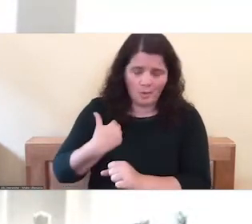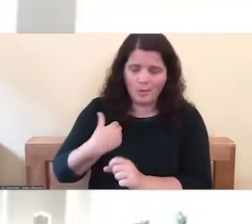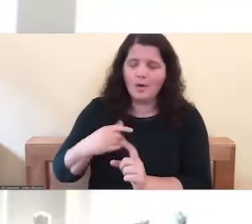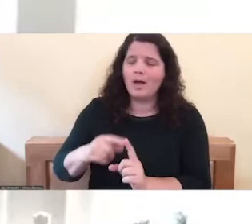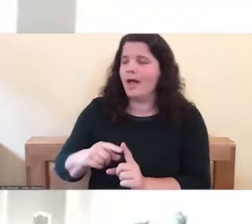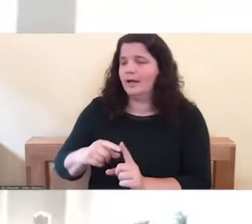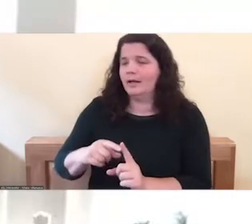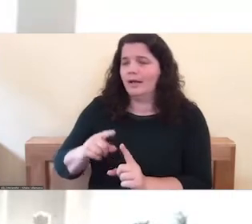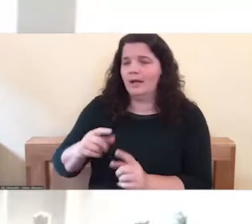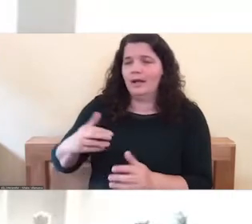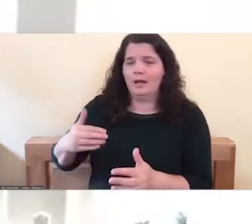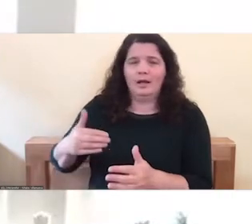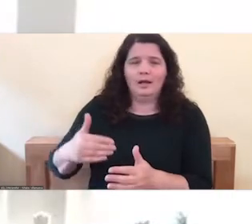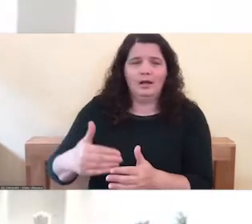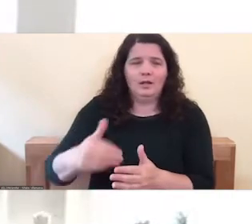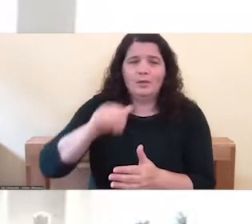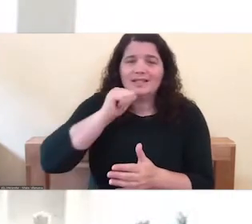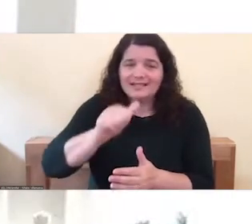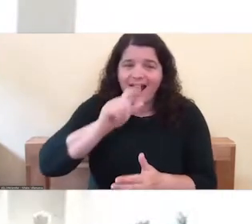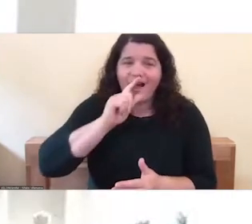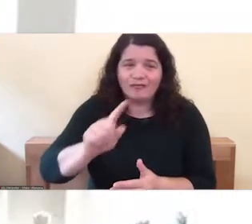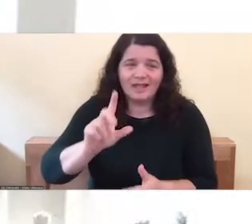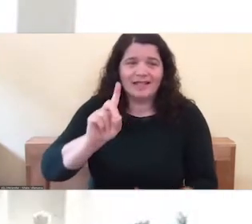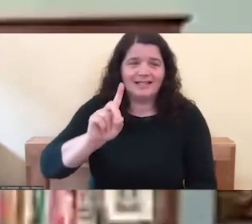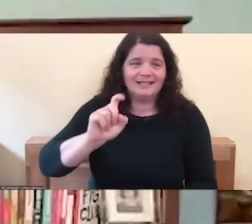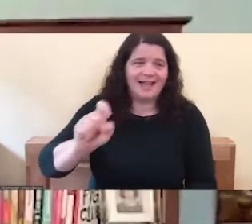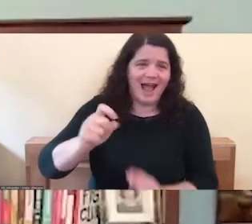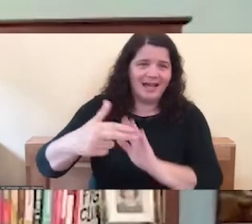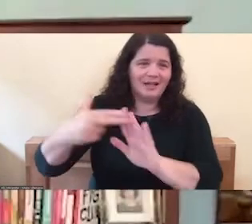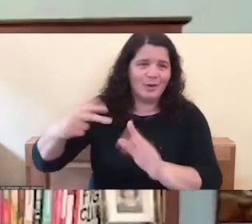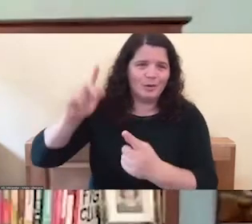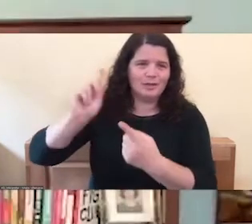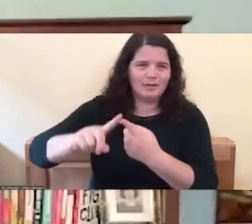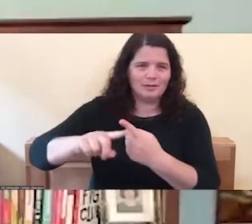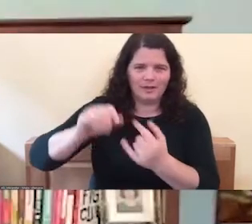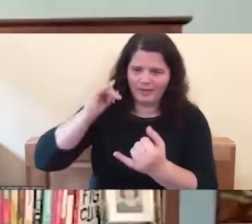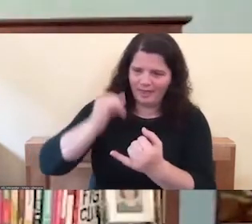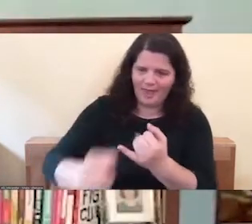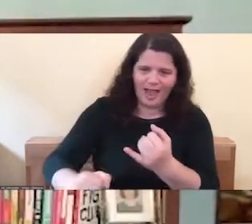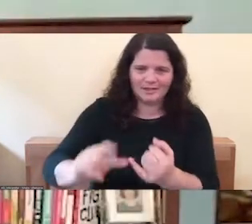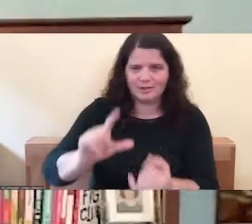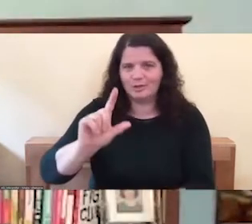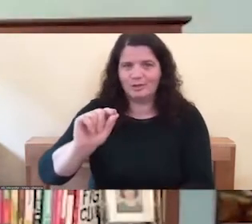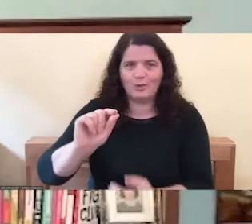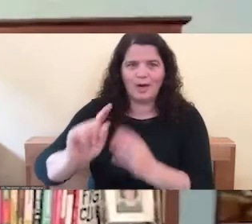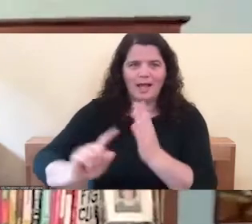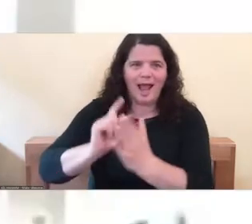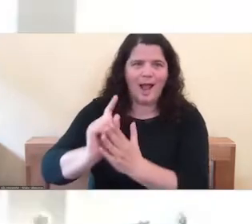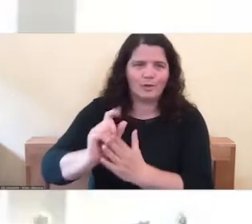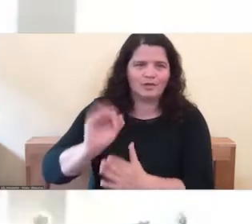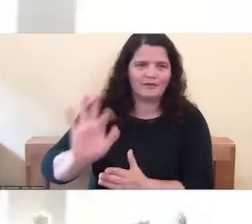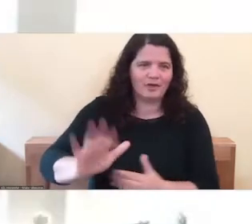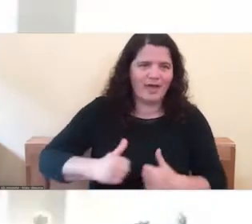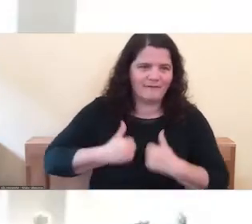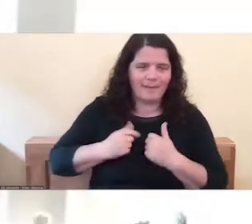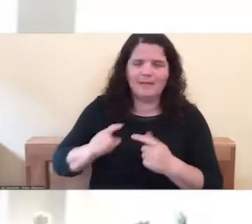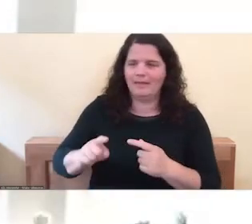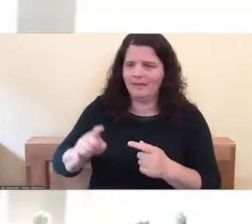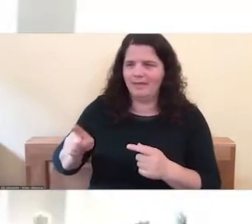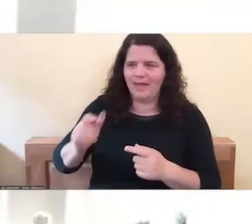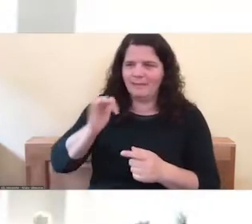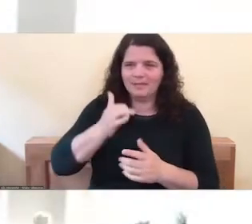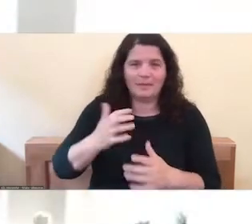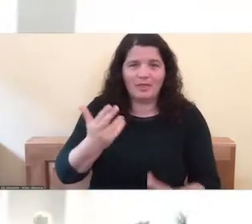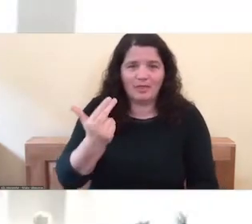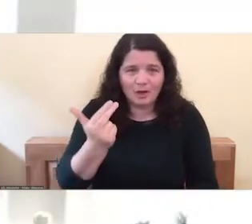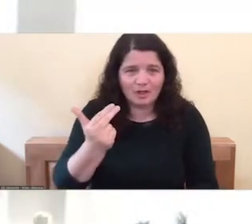until the last 20 hours of her life, actually. It was like a huge mistake on their part. And so for 13 months, you know,